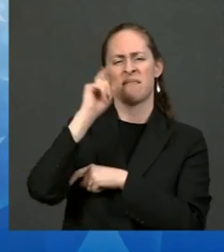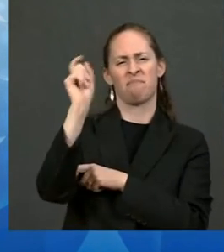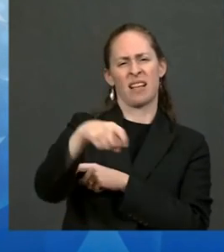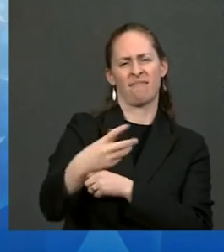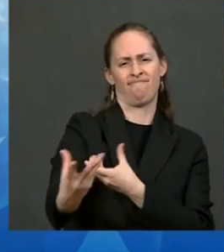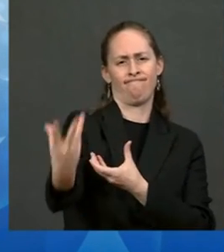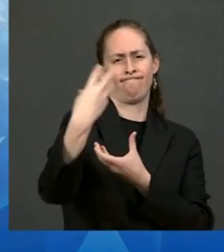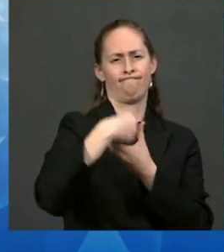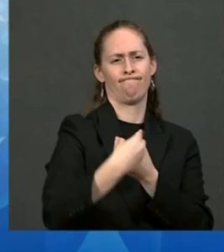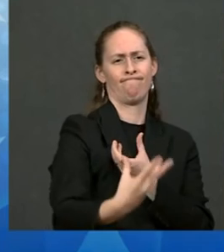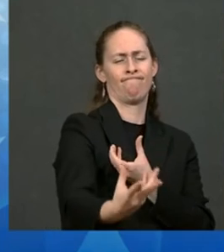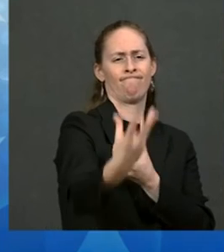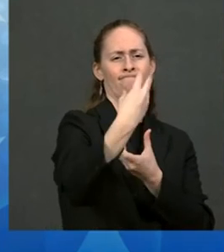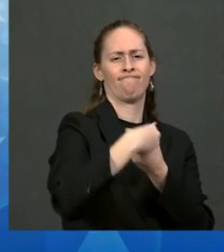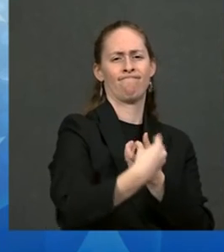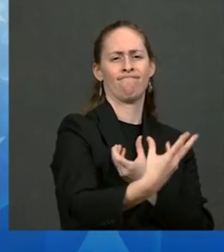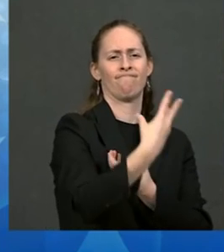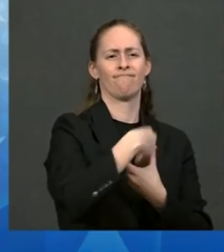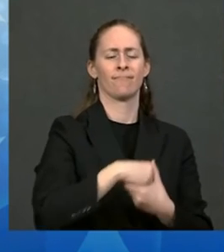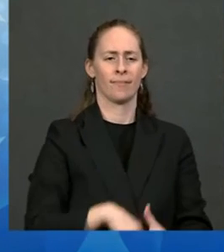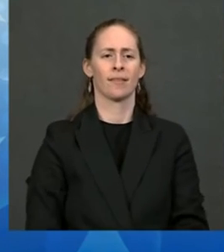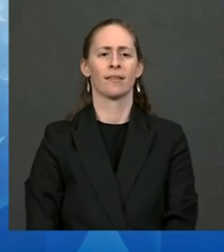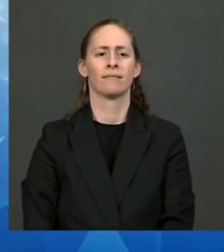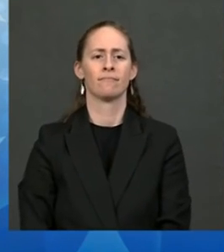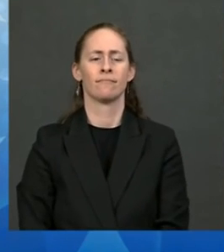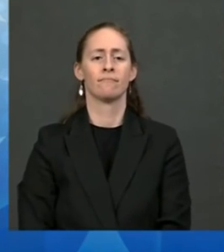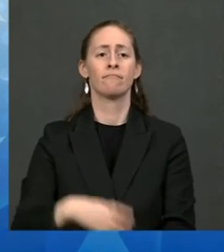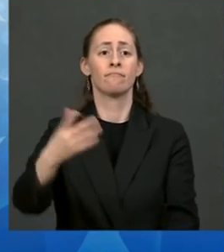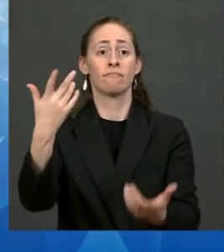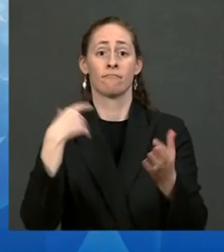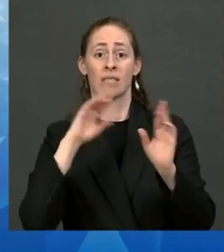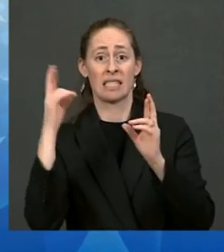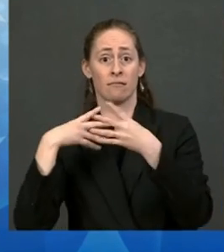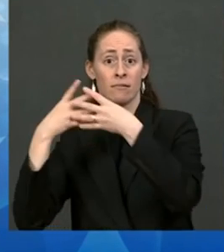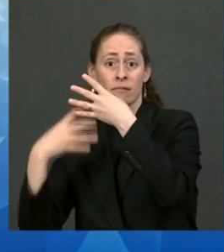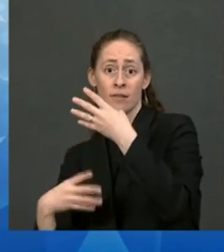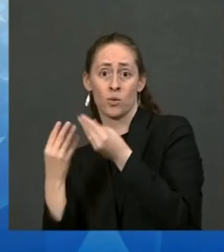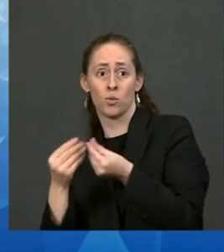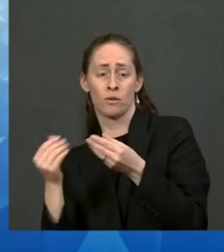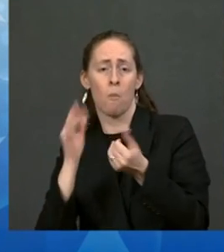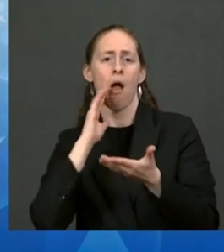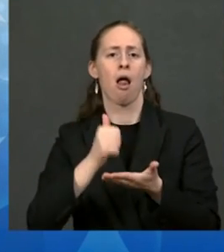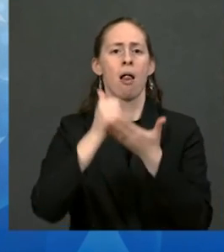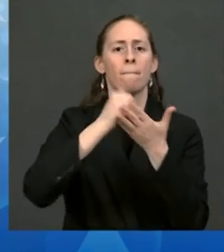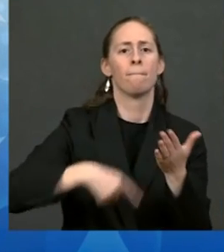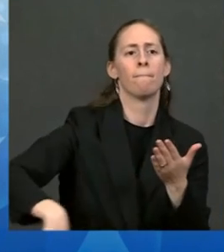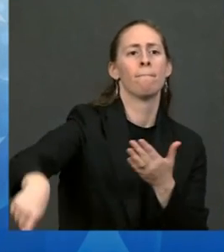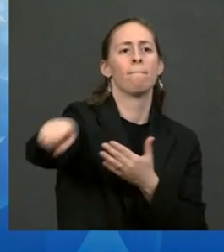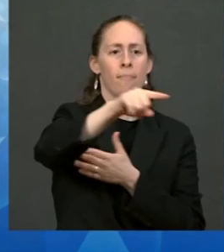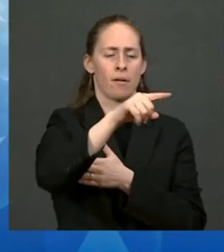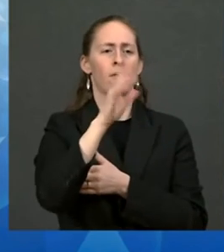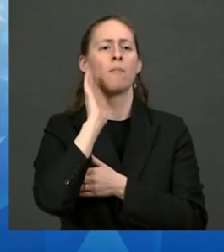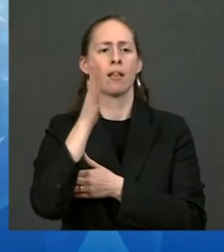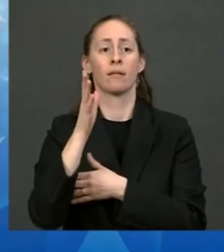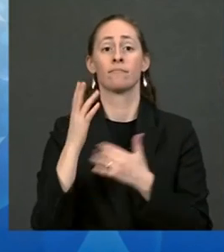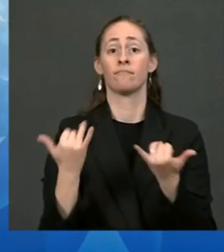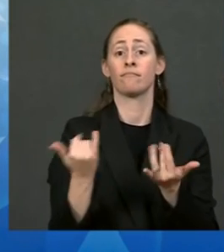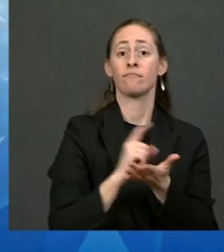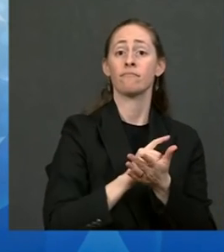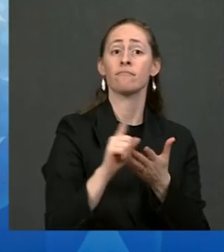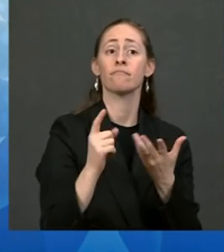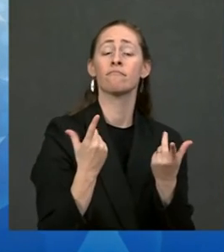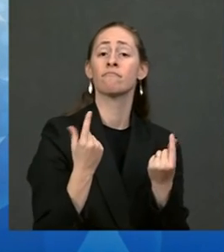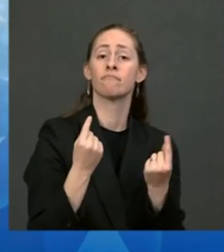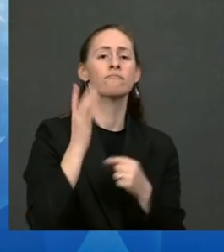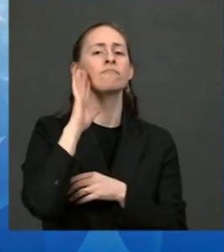our solutions reflect your input. Throughout this summit, we will host a series of panels across a broad range of